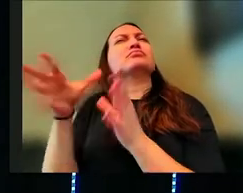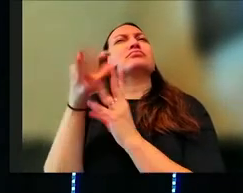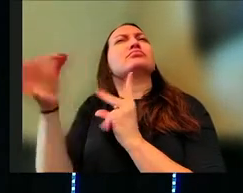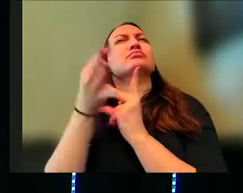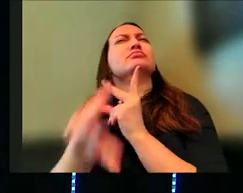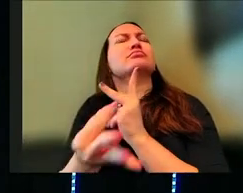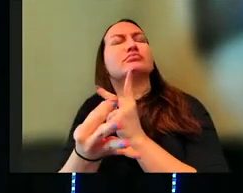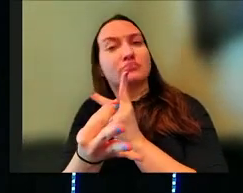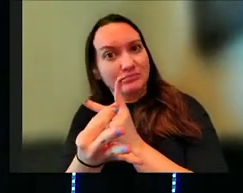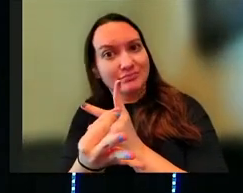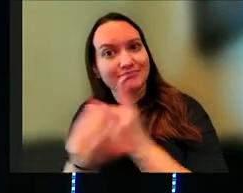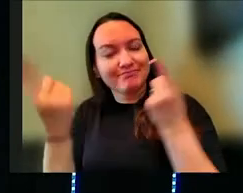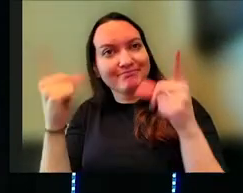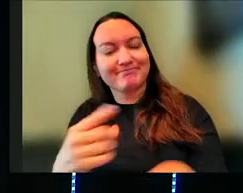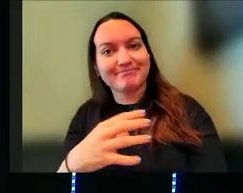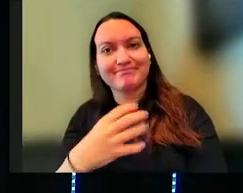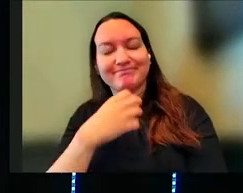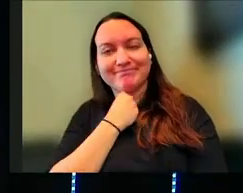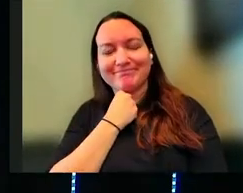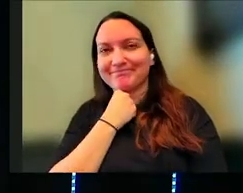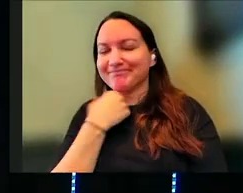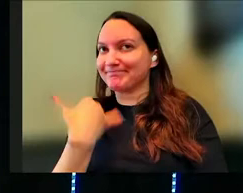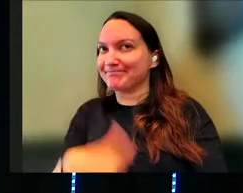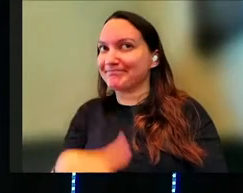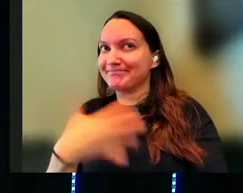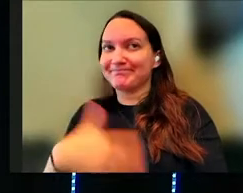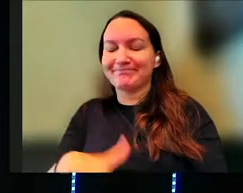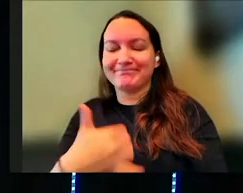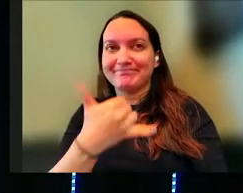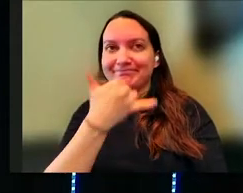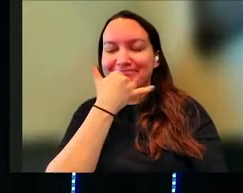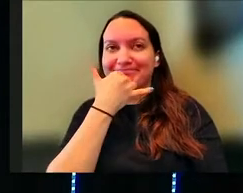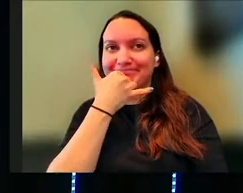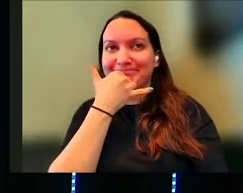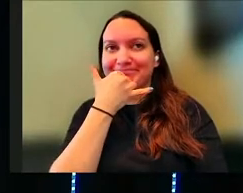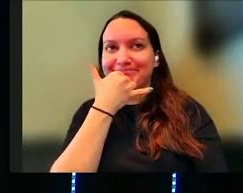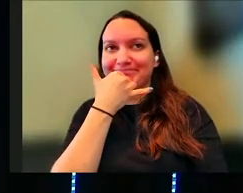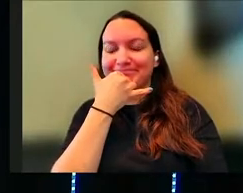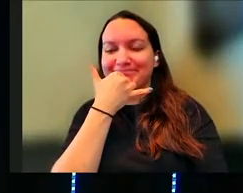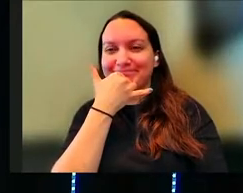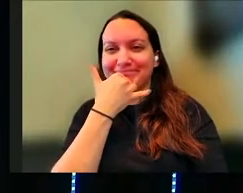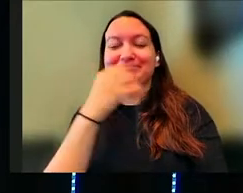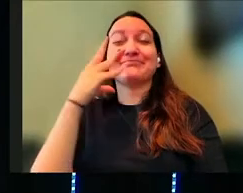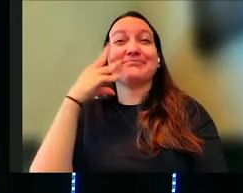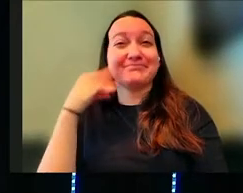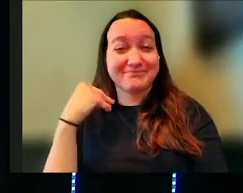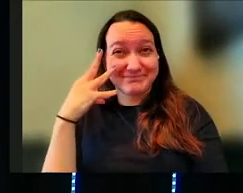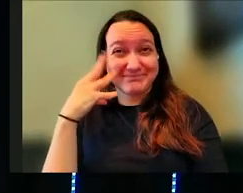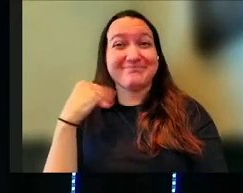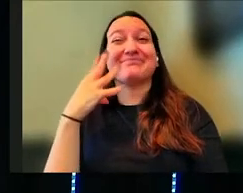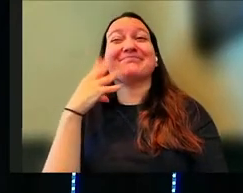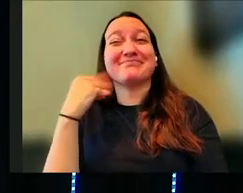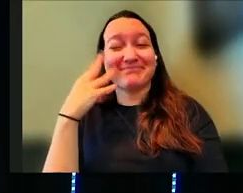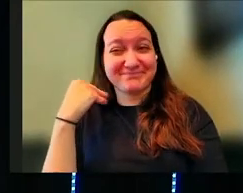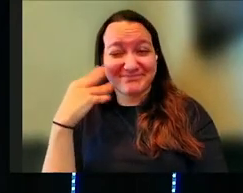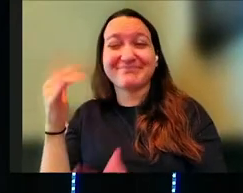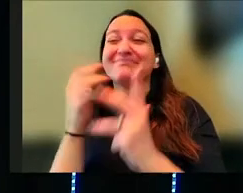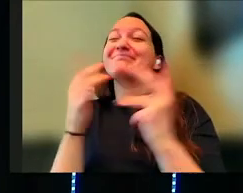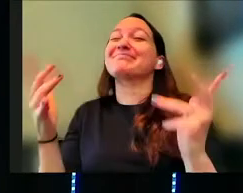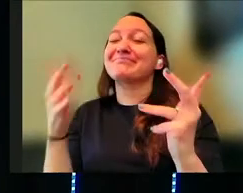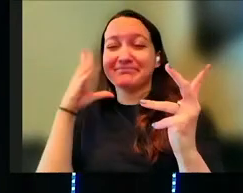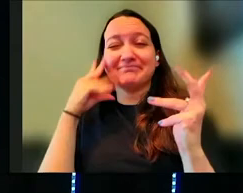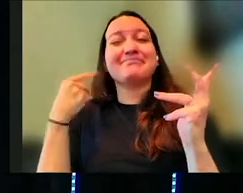and we end up being so, so wrong. I've been there. I've been there a lot. It is something that we